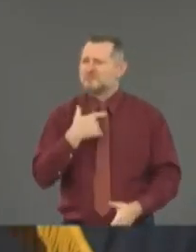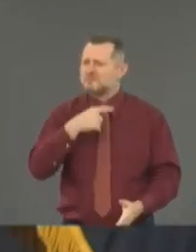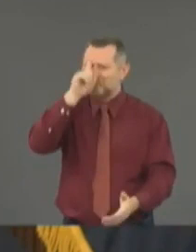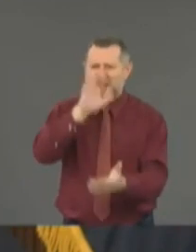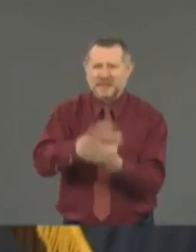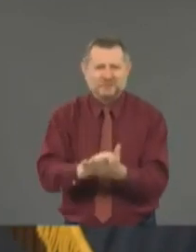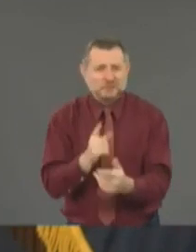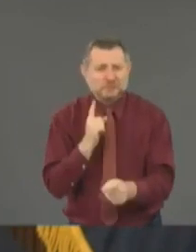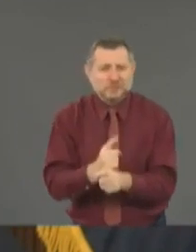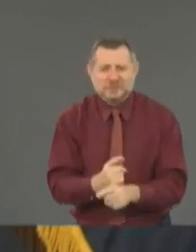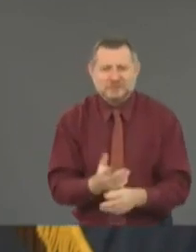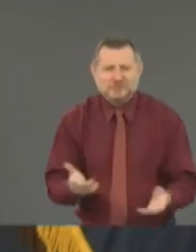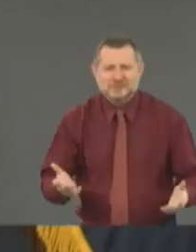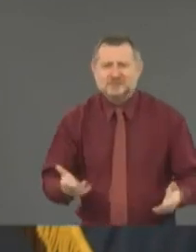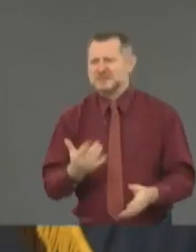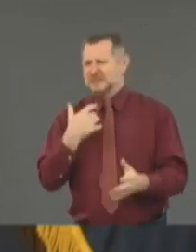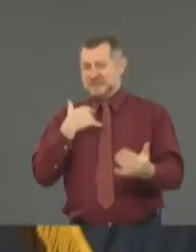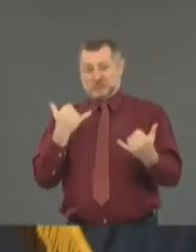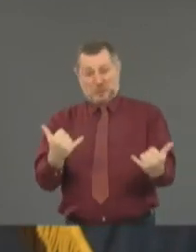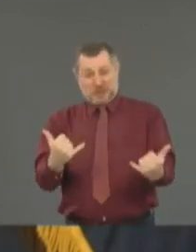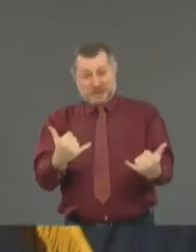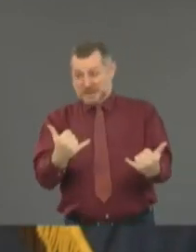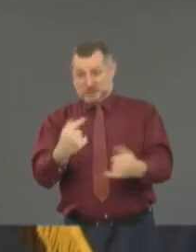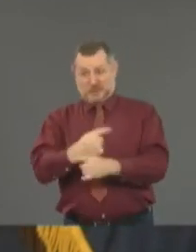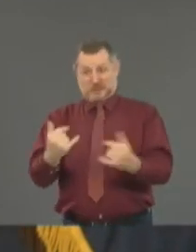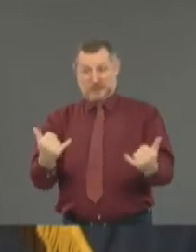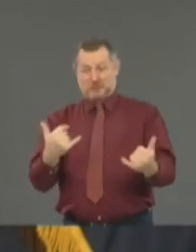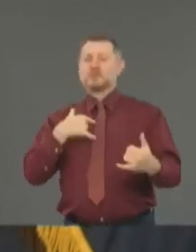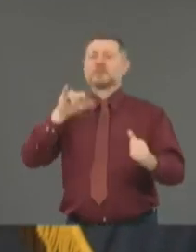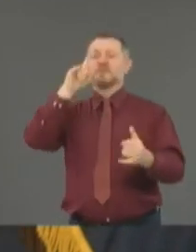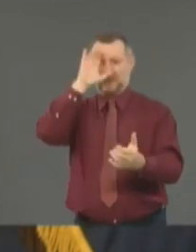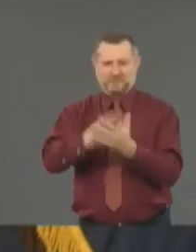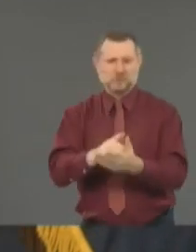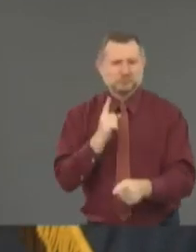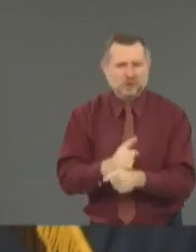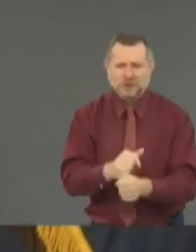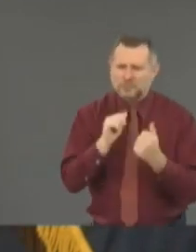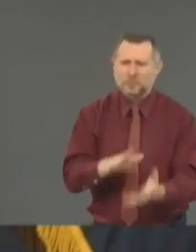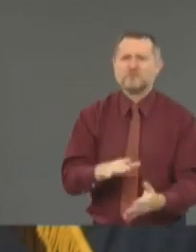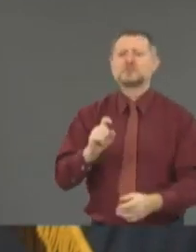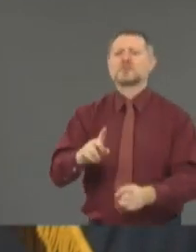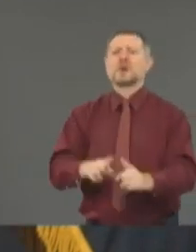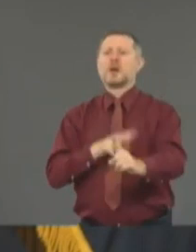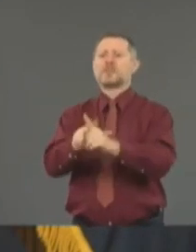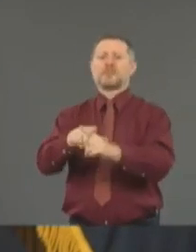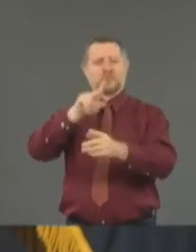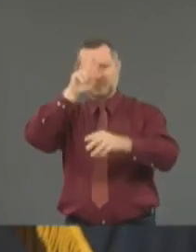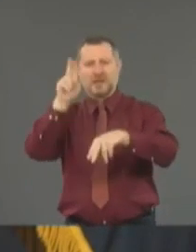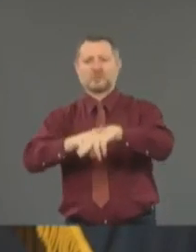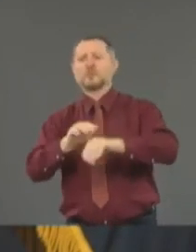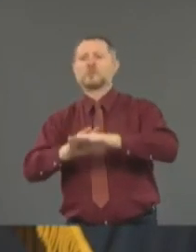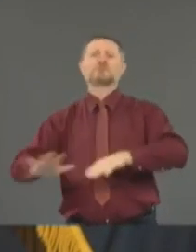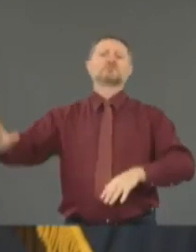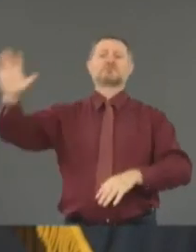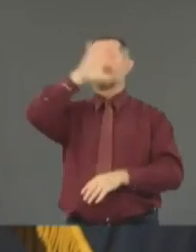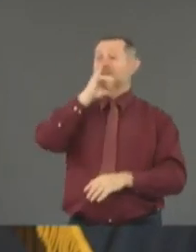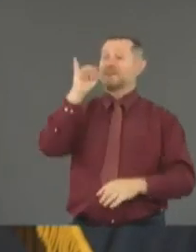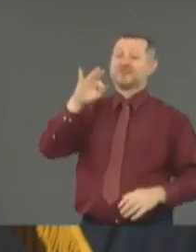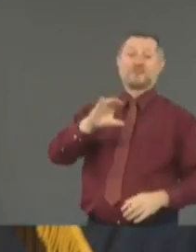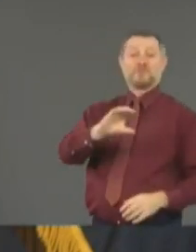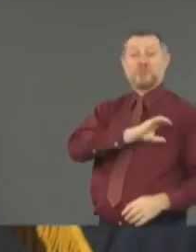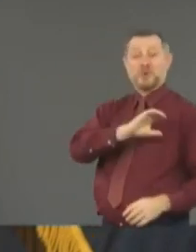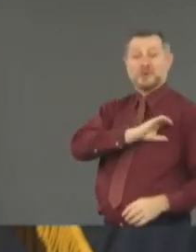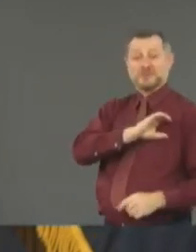national level, where we should have a system in this country where we say a police abuse case cannot be